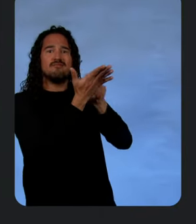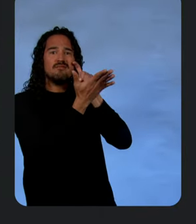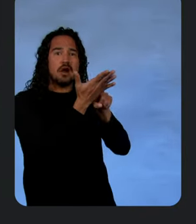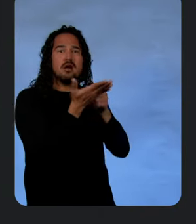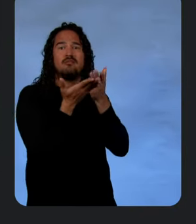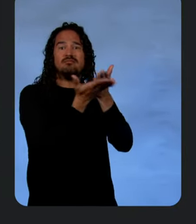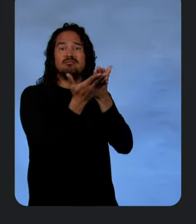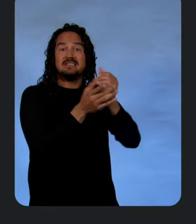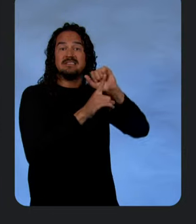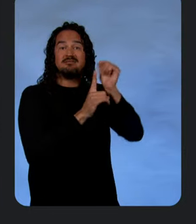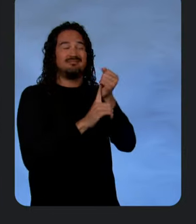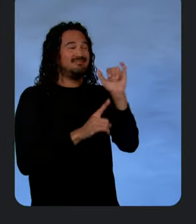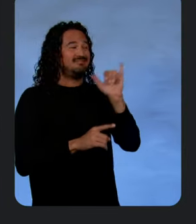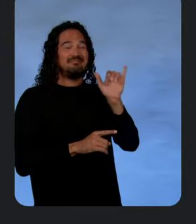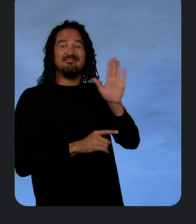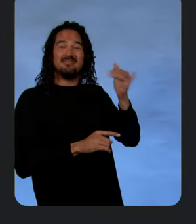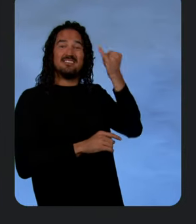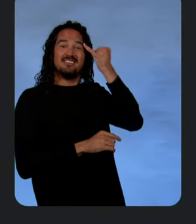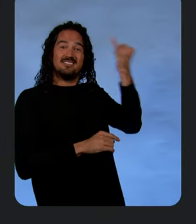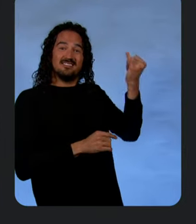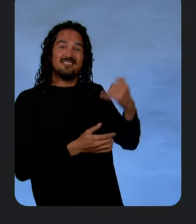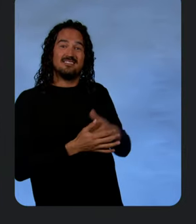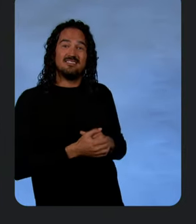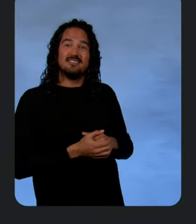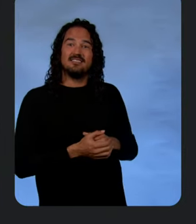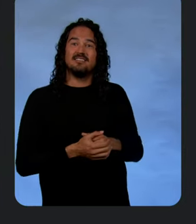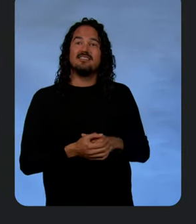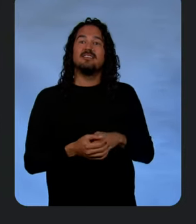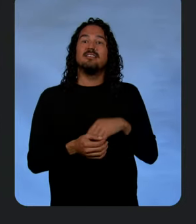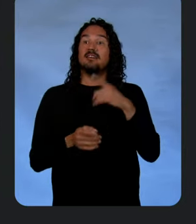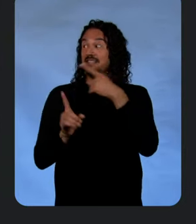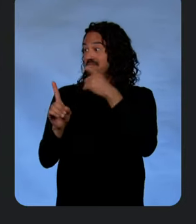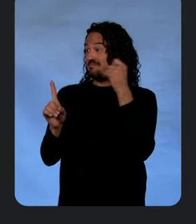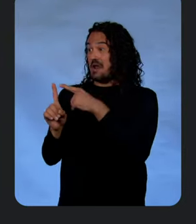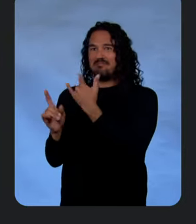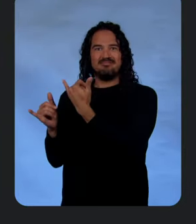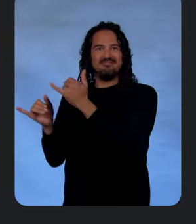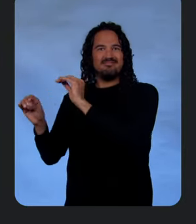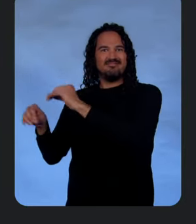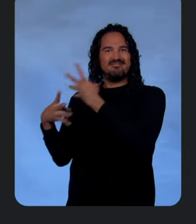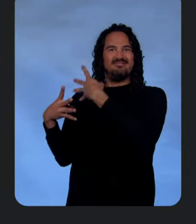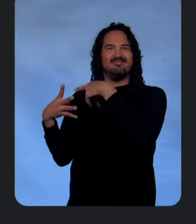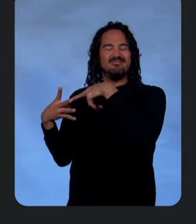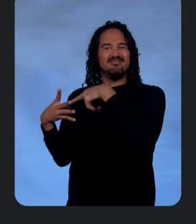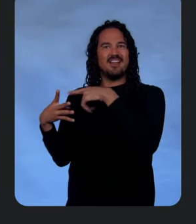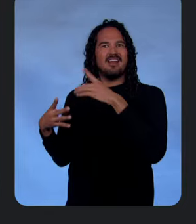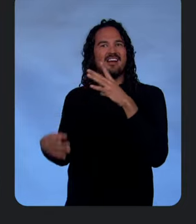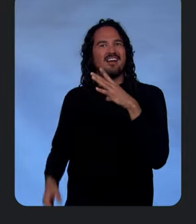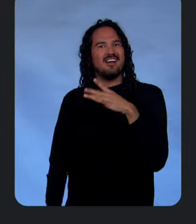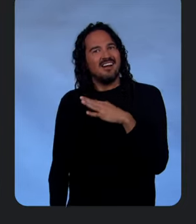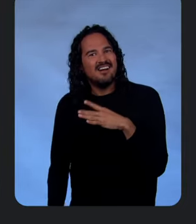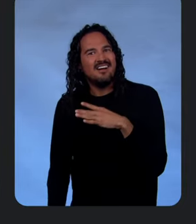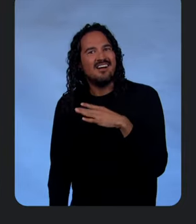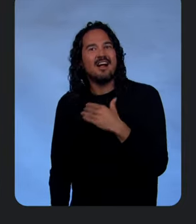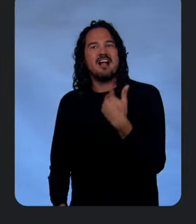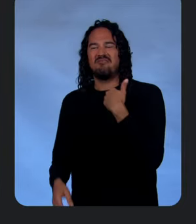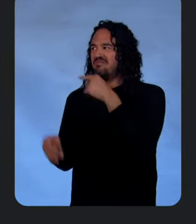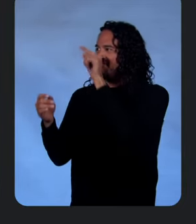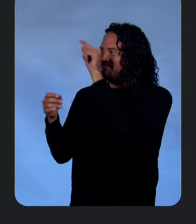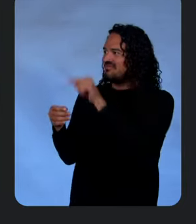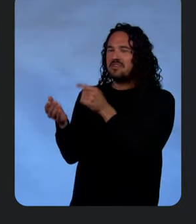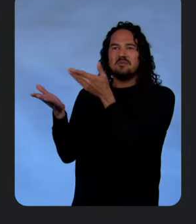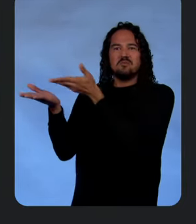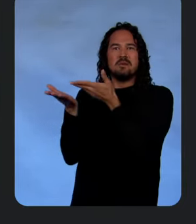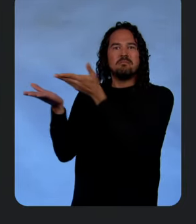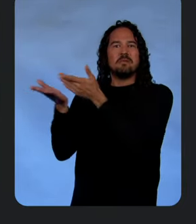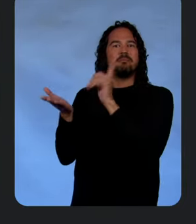scenarios like the ones we have here. Okay. Our prompt is back. And this is cool. We have a few recommended places based